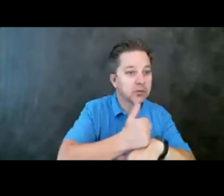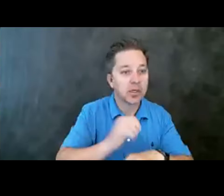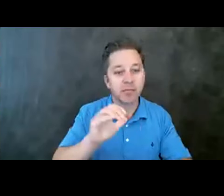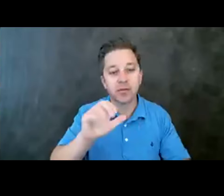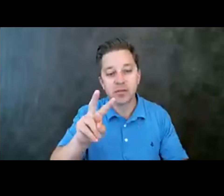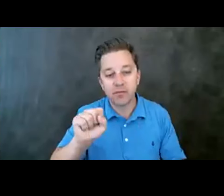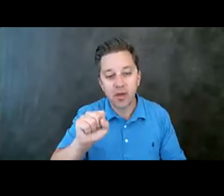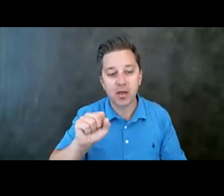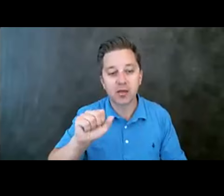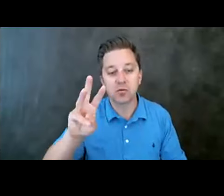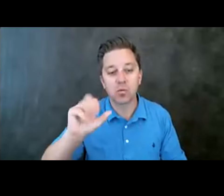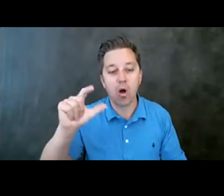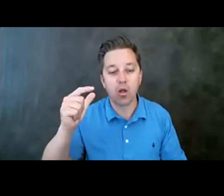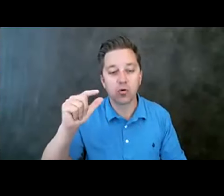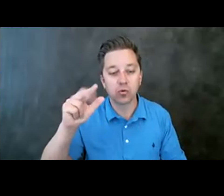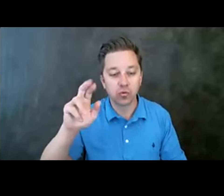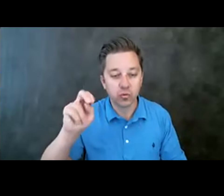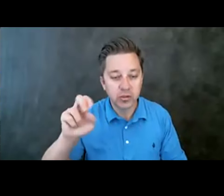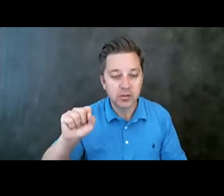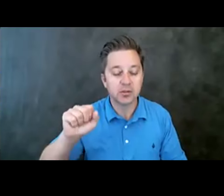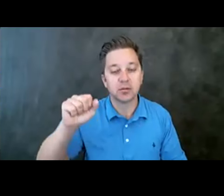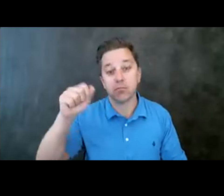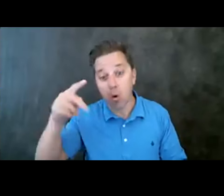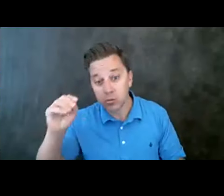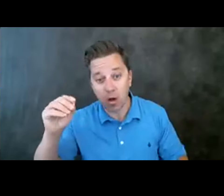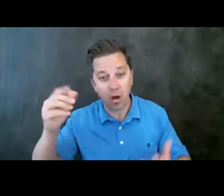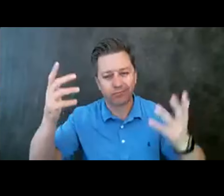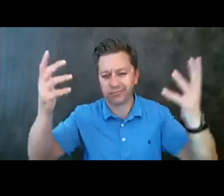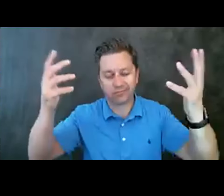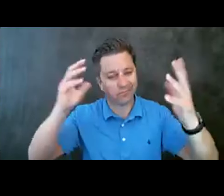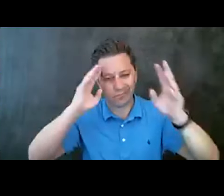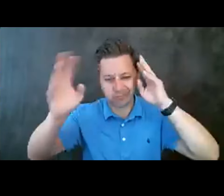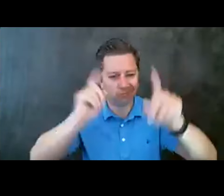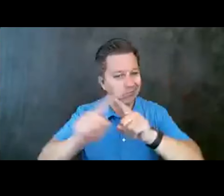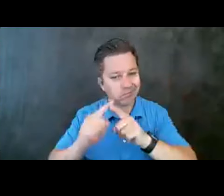multiple at the post office. I don't care wherever you, you know, have them more accessible in the community.